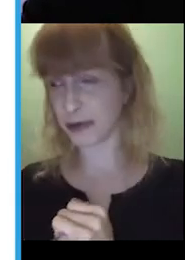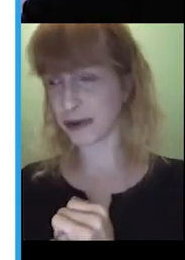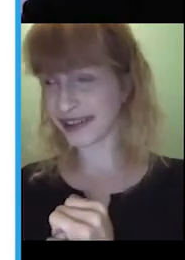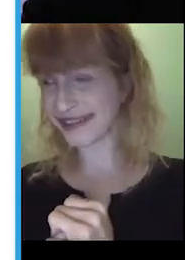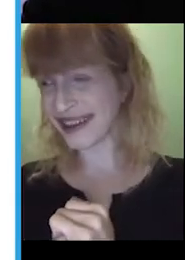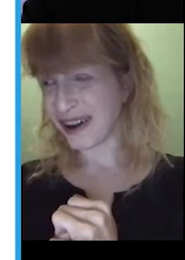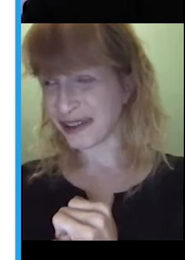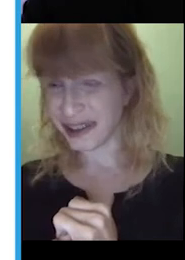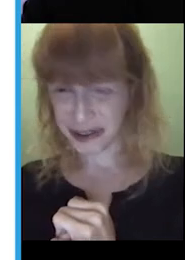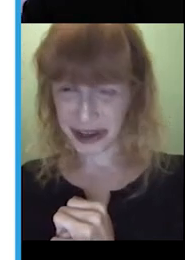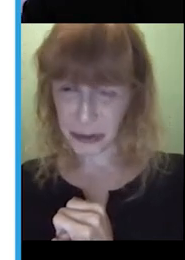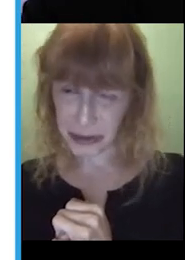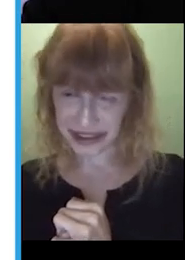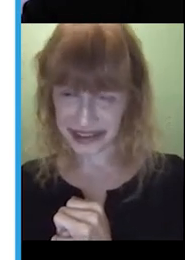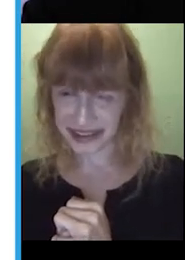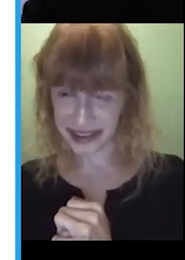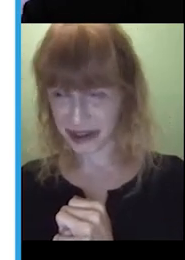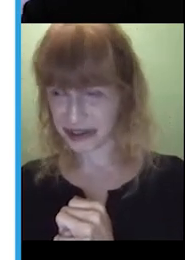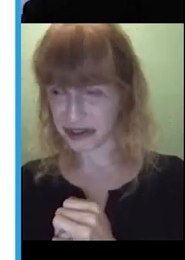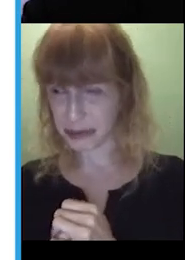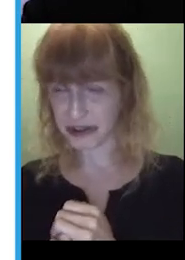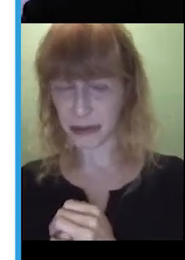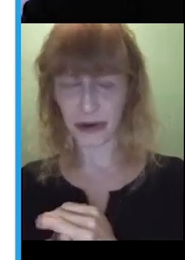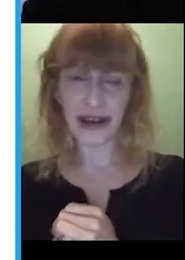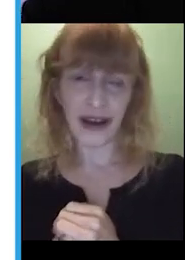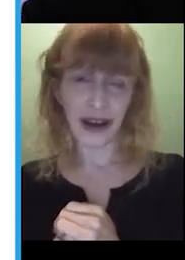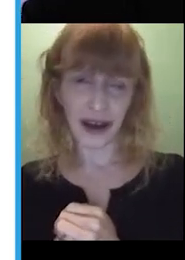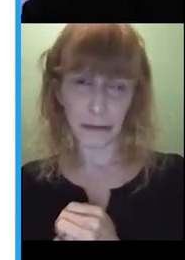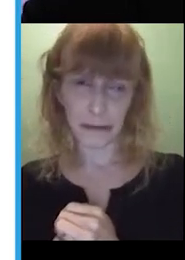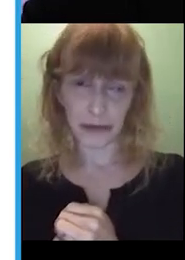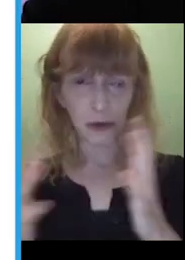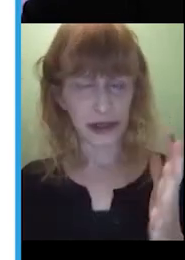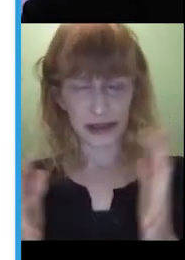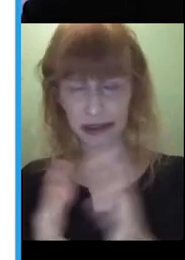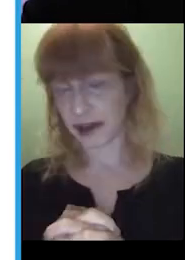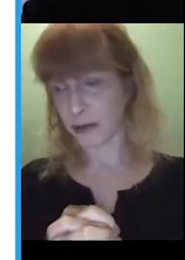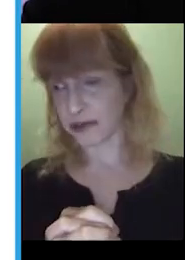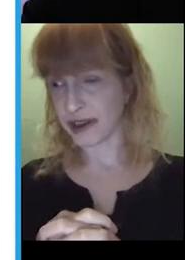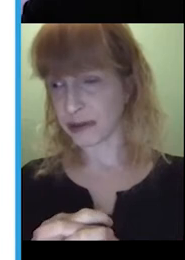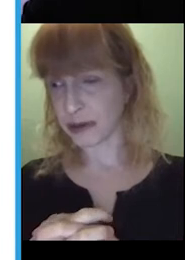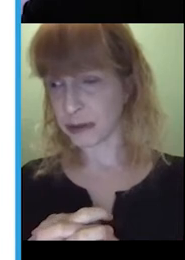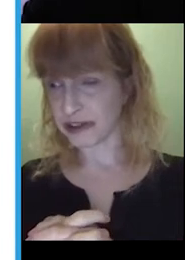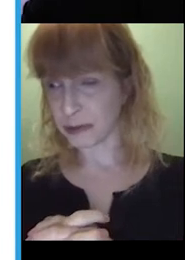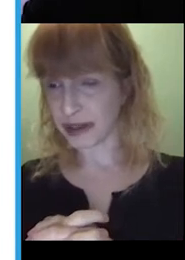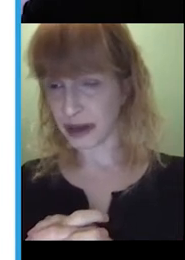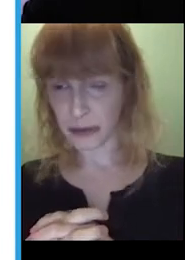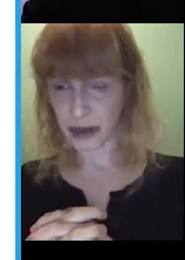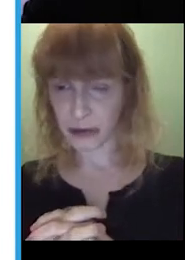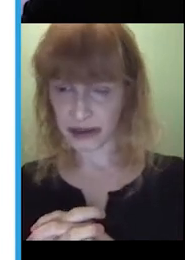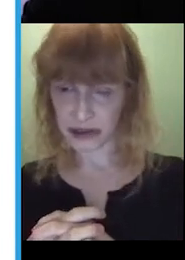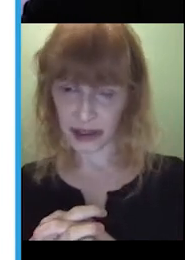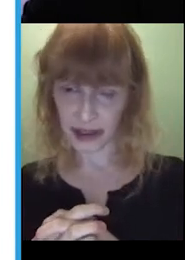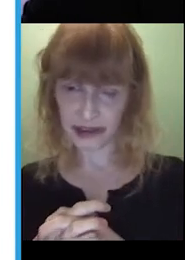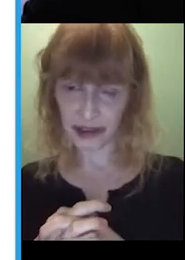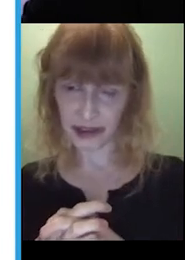interactive book reading, I'll need you to help me make this as interactive as possible. So, without the chat, we'll just ask people to speak up, or